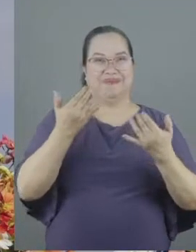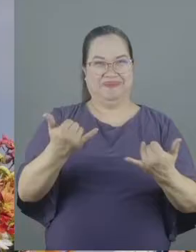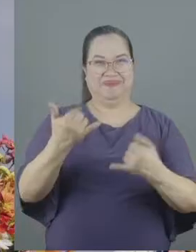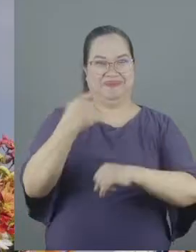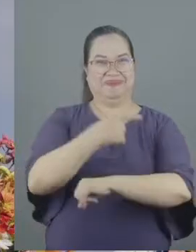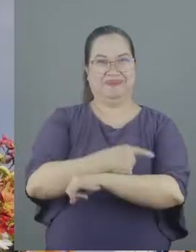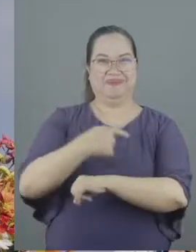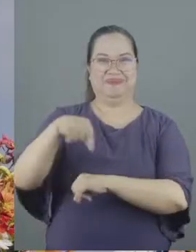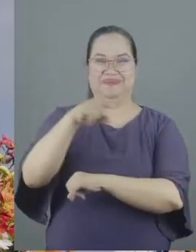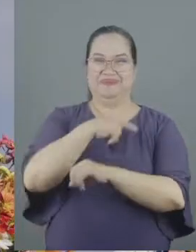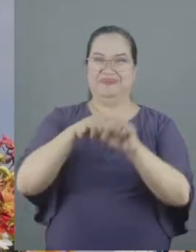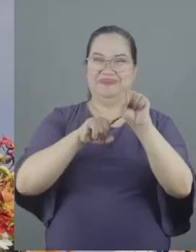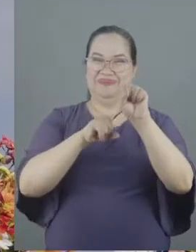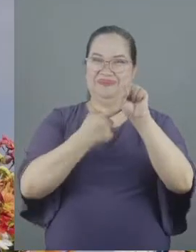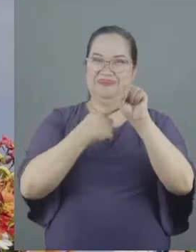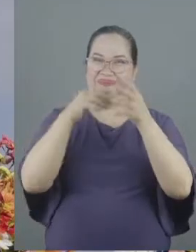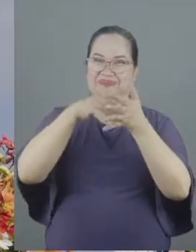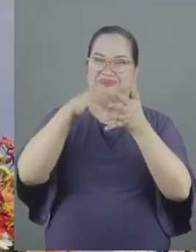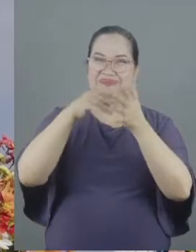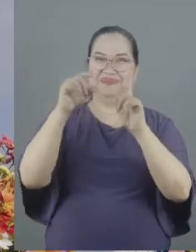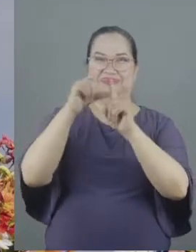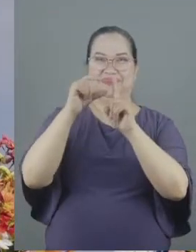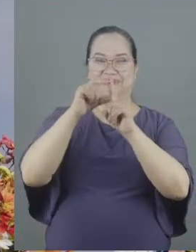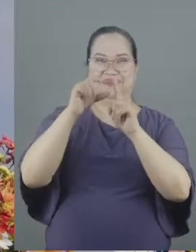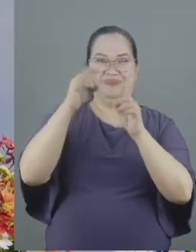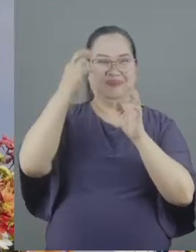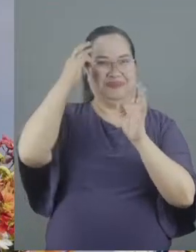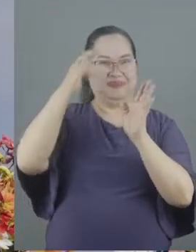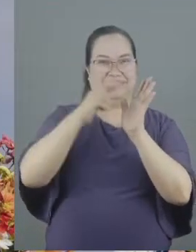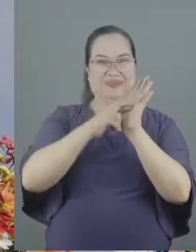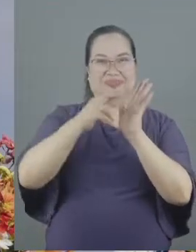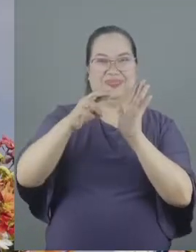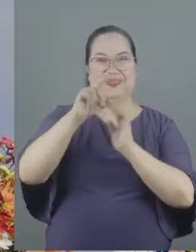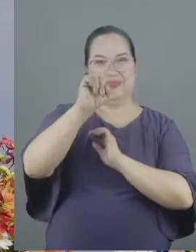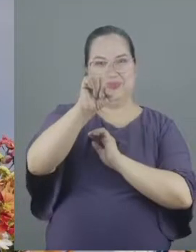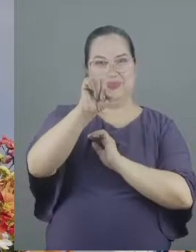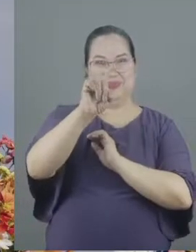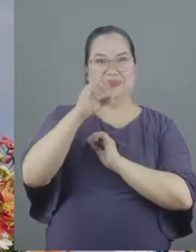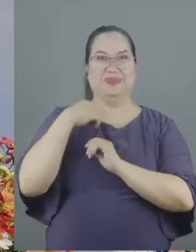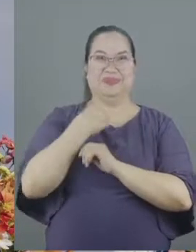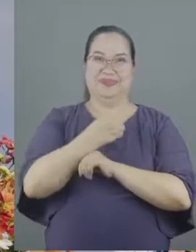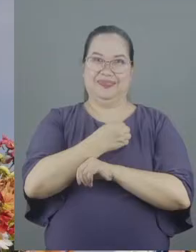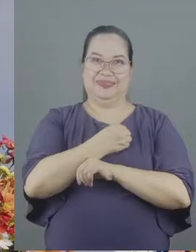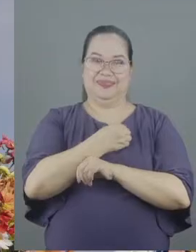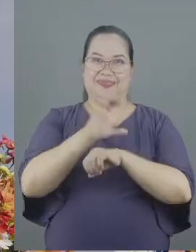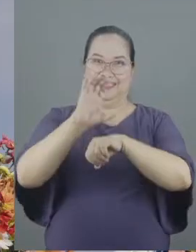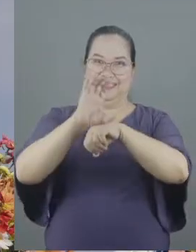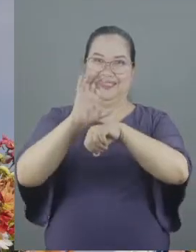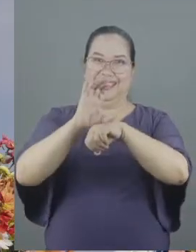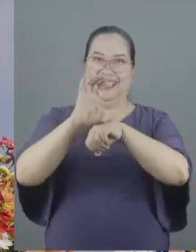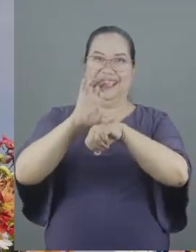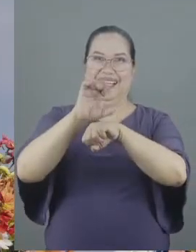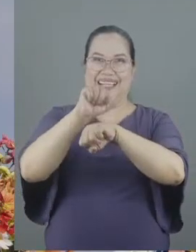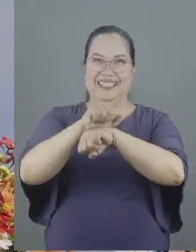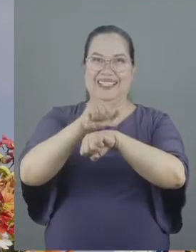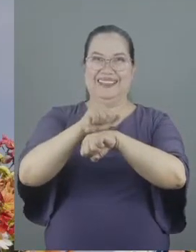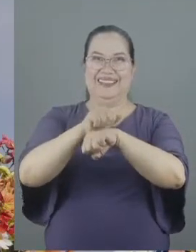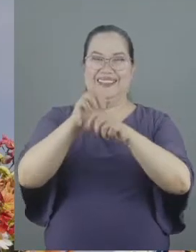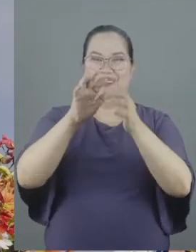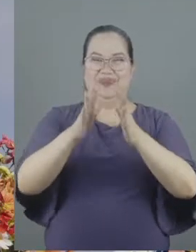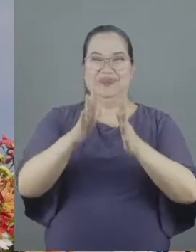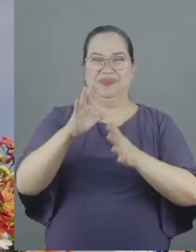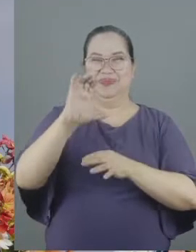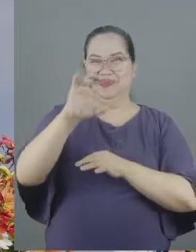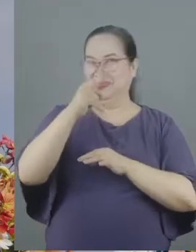we will begin the study of the Word with a reflection from one of our church workers, Mr.